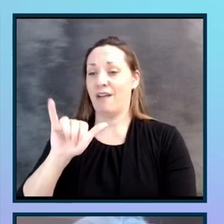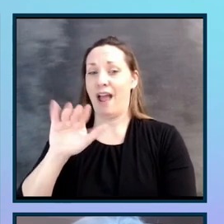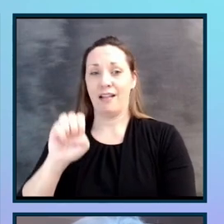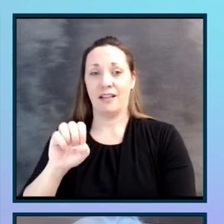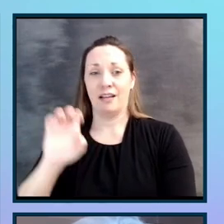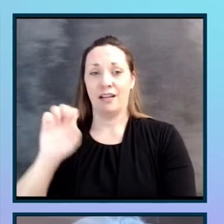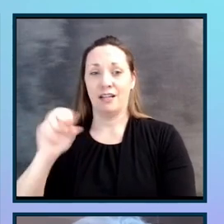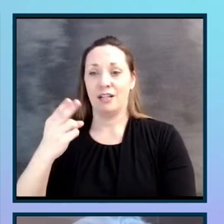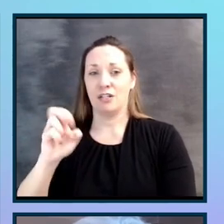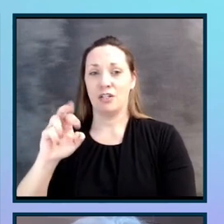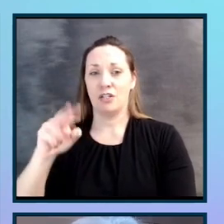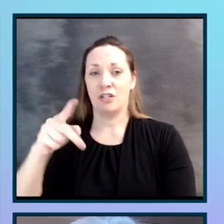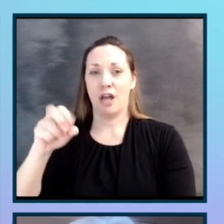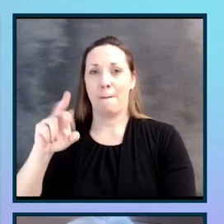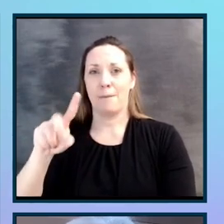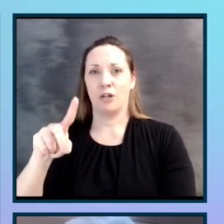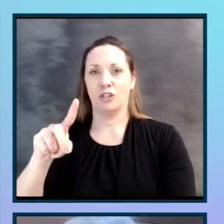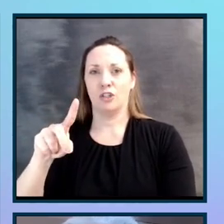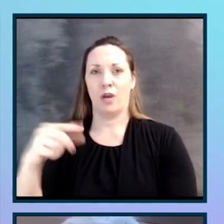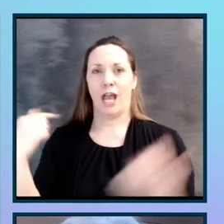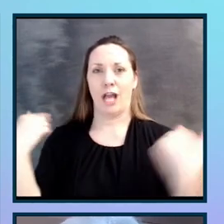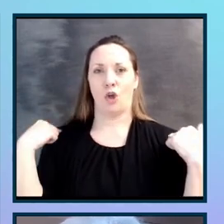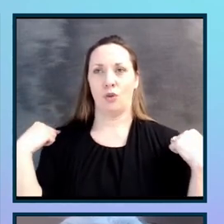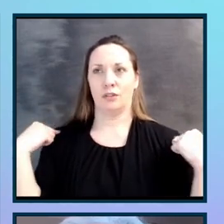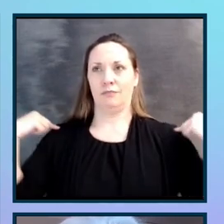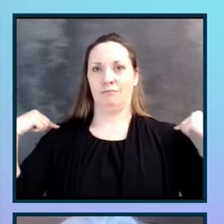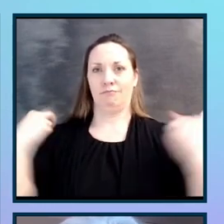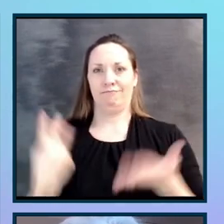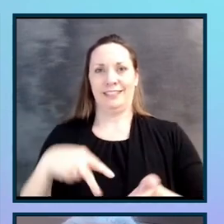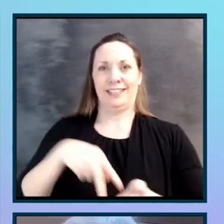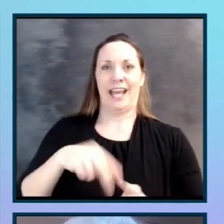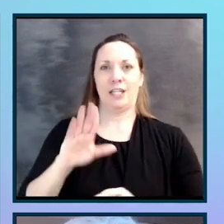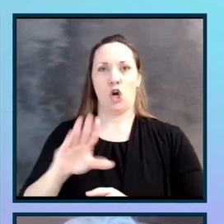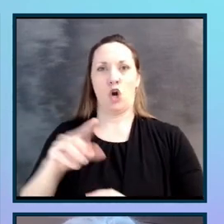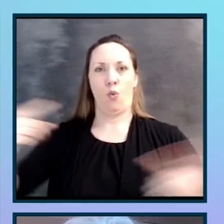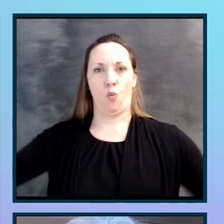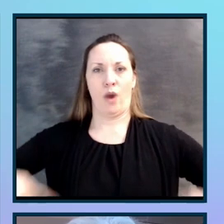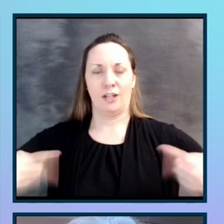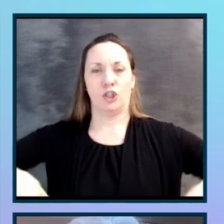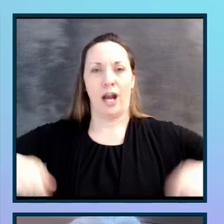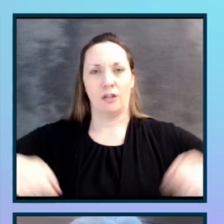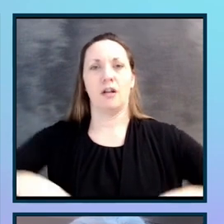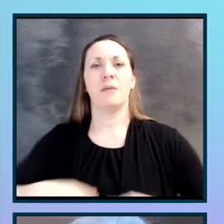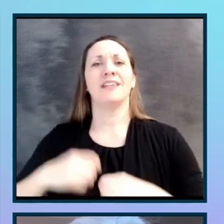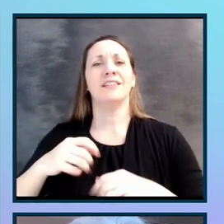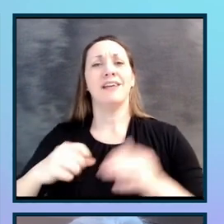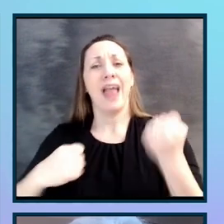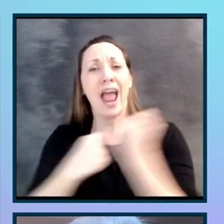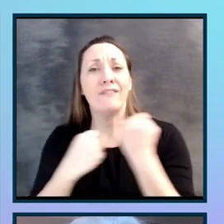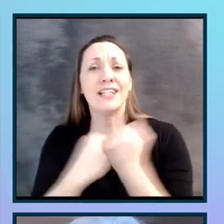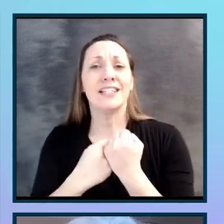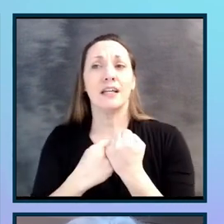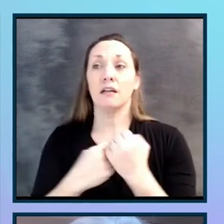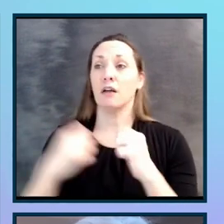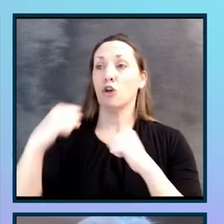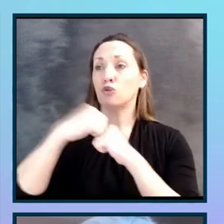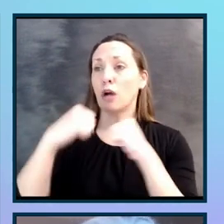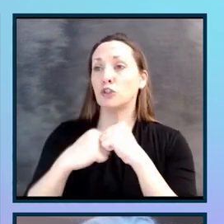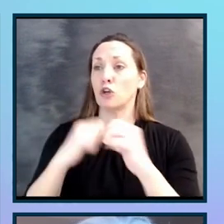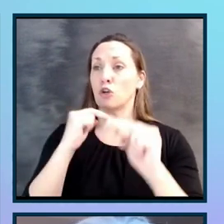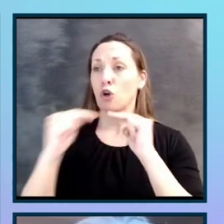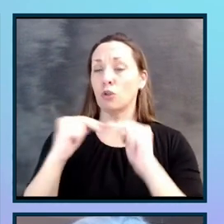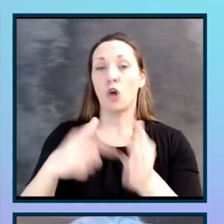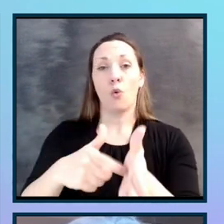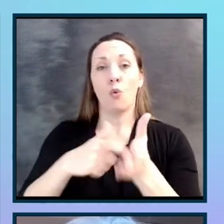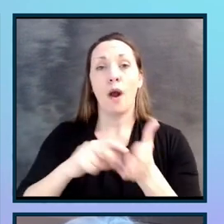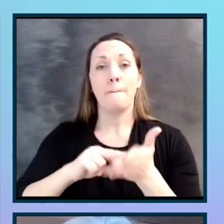doing a shoulder stand in her wheelchair because advocacy, structured negotiation requires us to be flexible, to